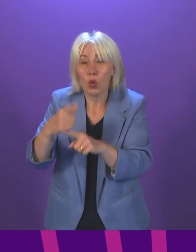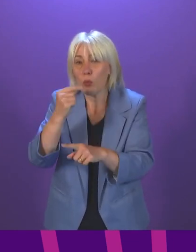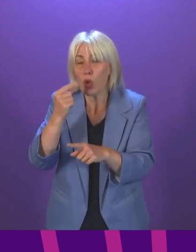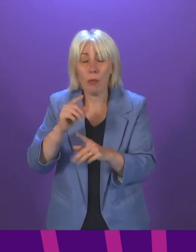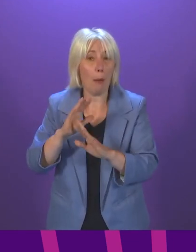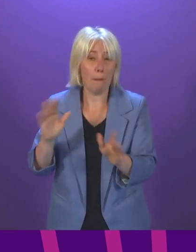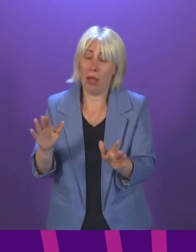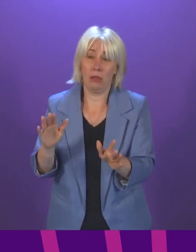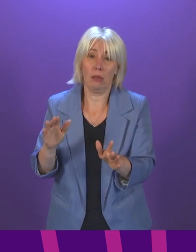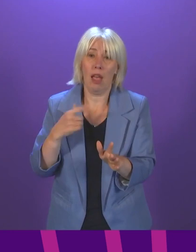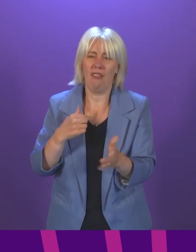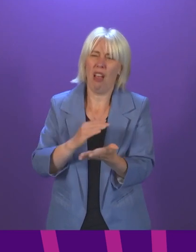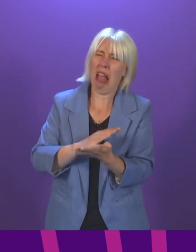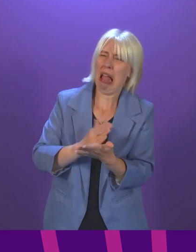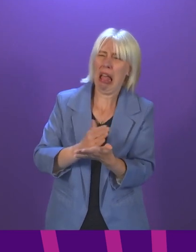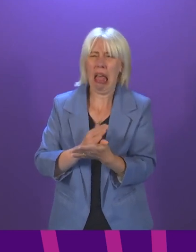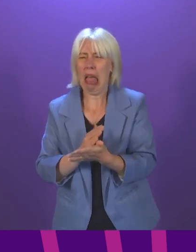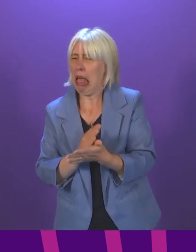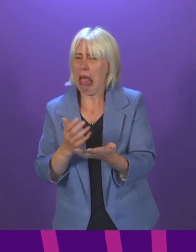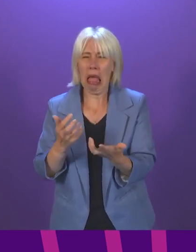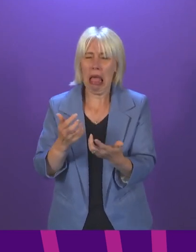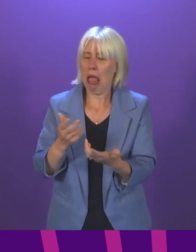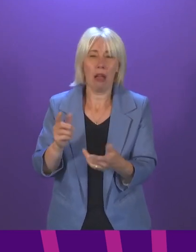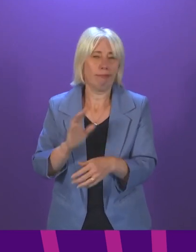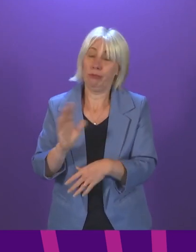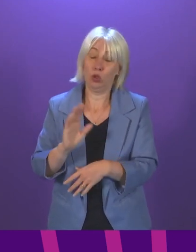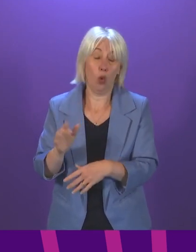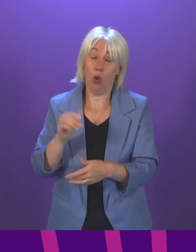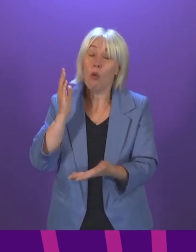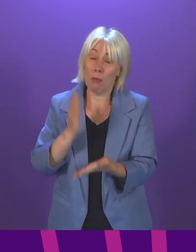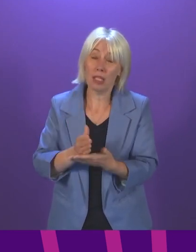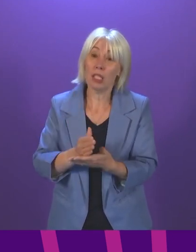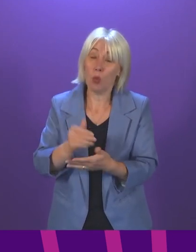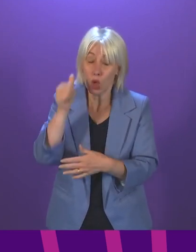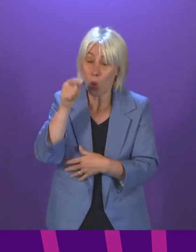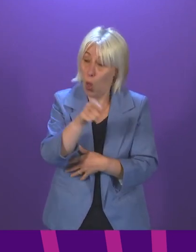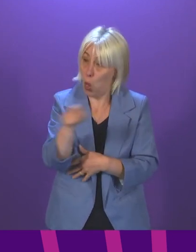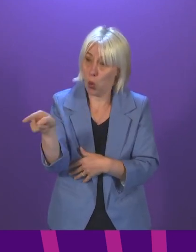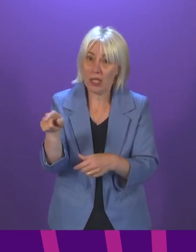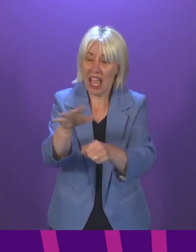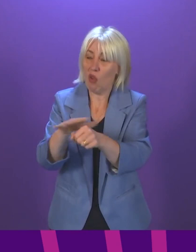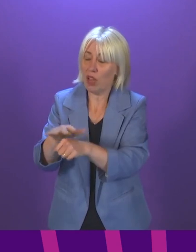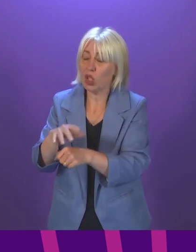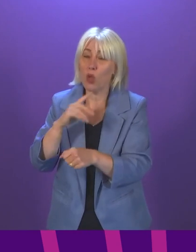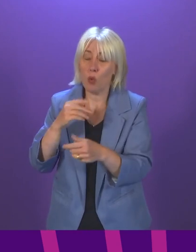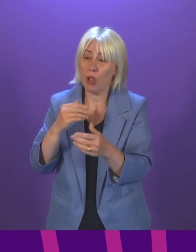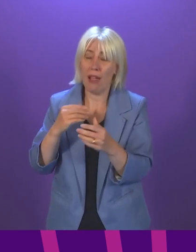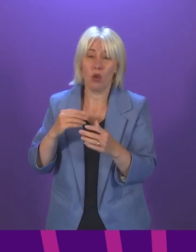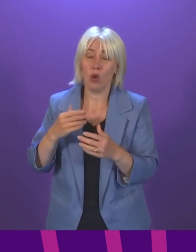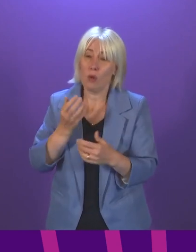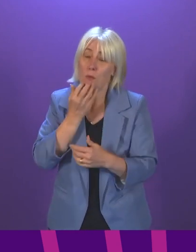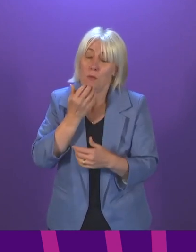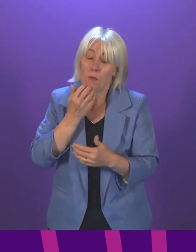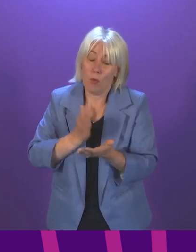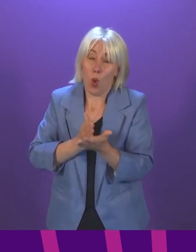anybody should be in any doubt that these sectors are going to be facing the inescapable consequences of Brexit for some time to